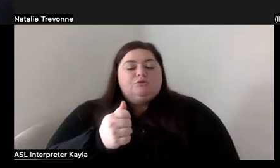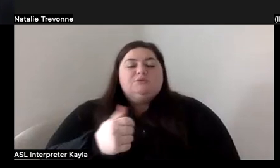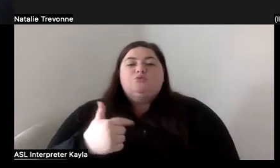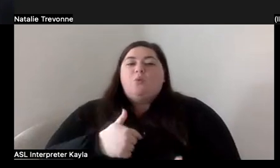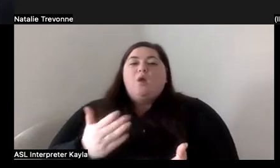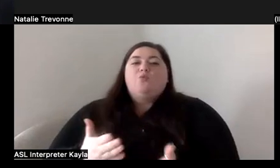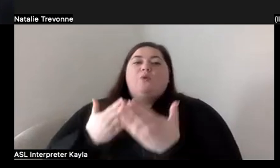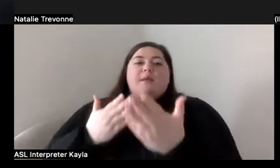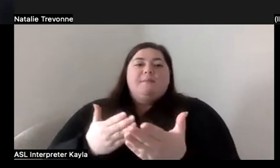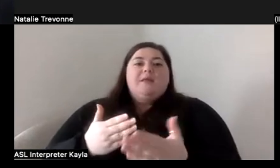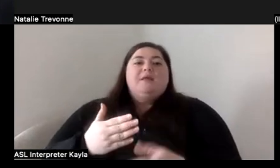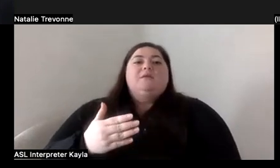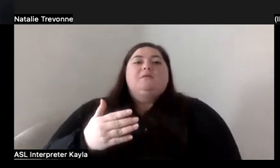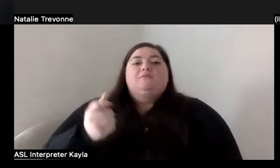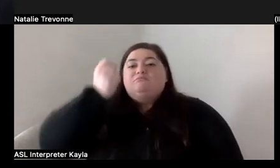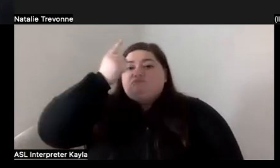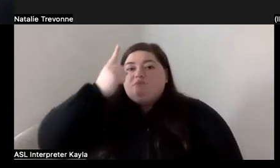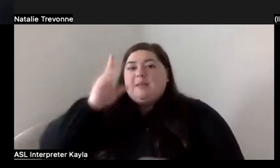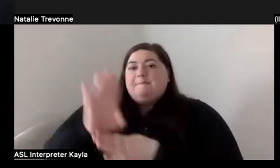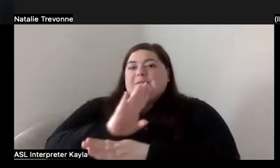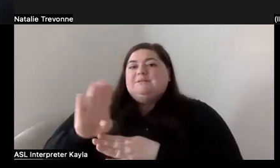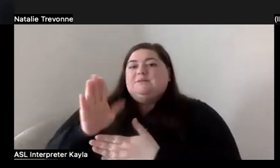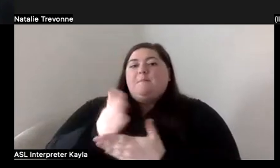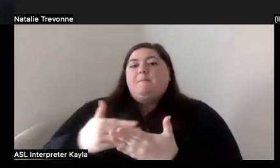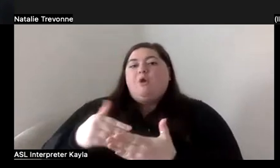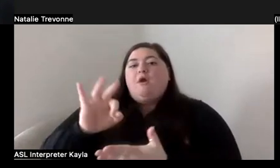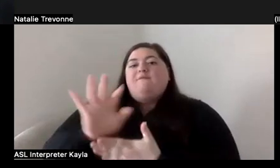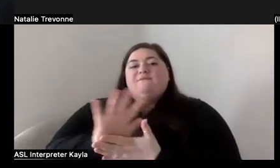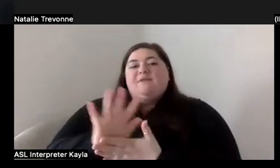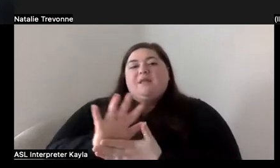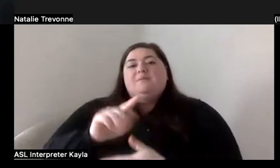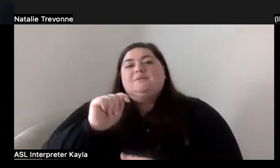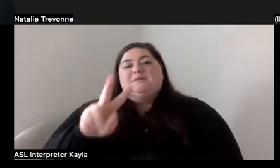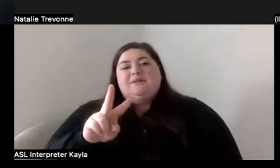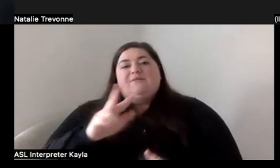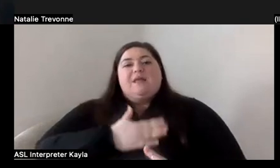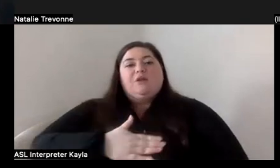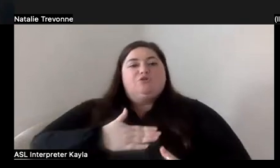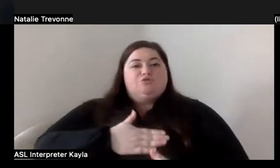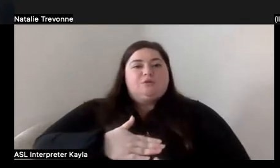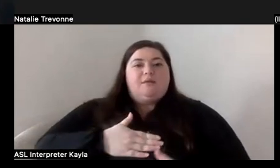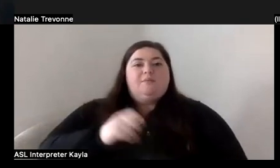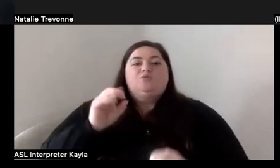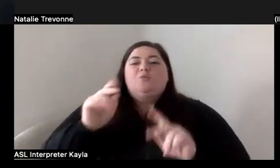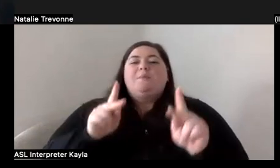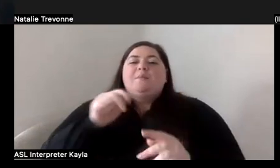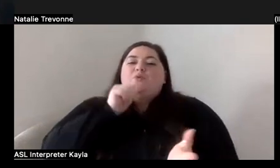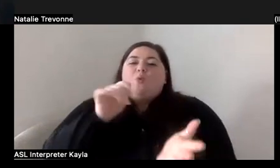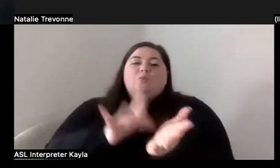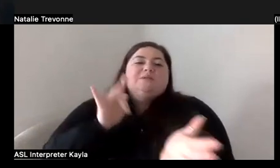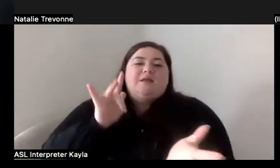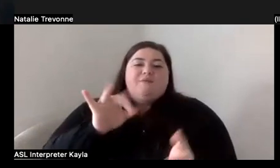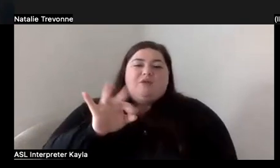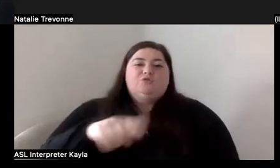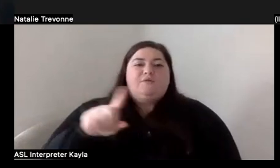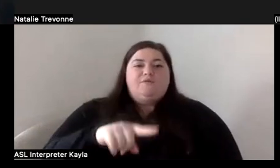you know, knowing the business side of film and TV or entertainment. So people don't try to take advantage of you